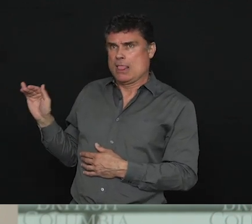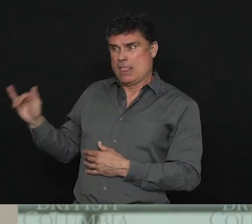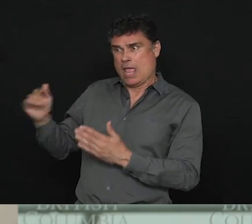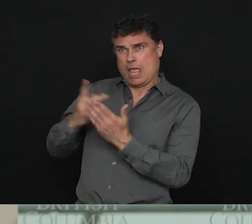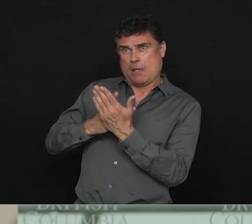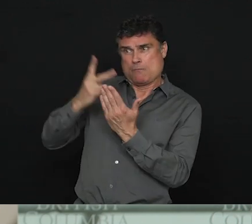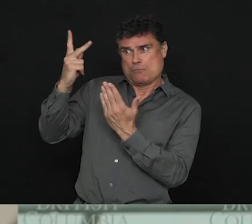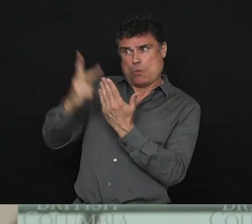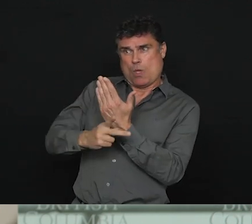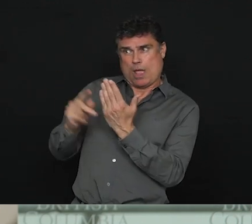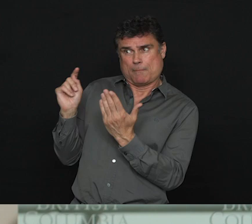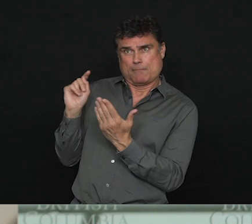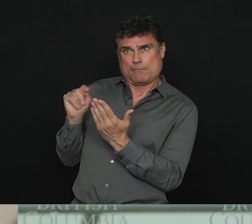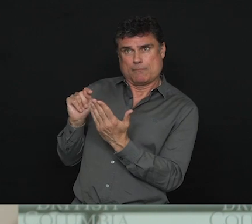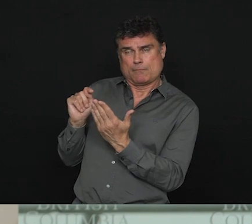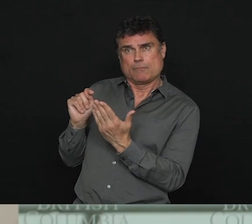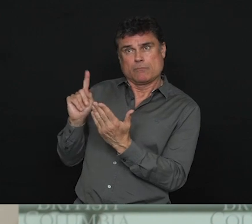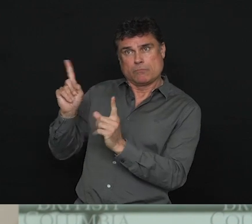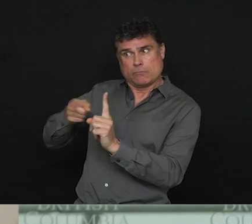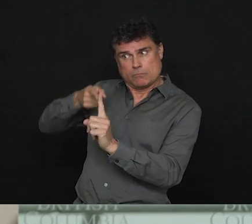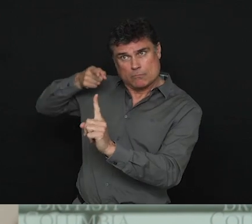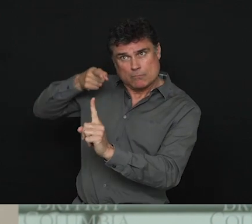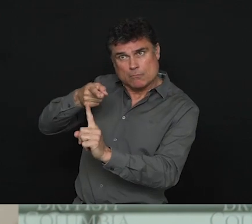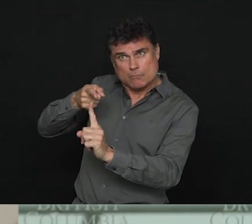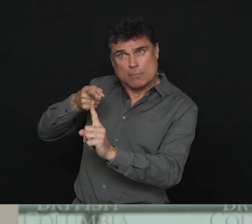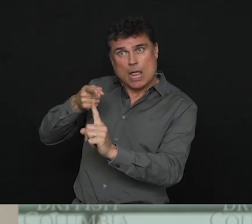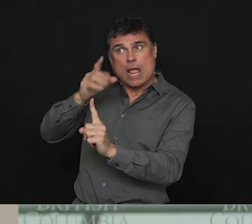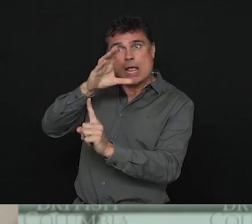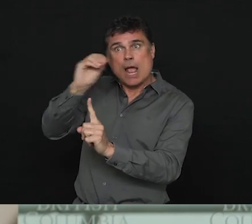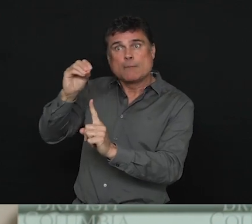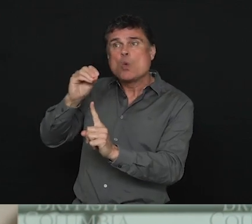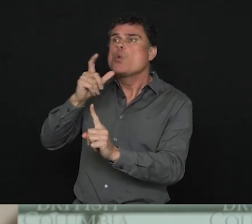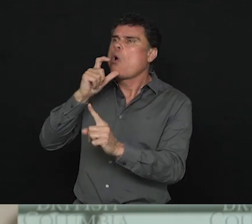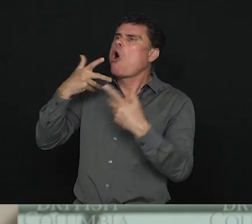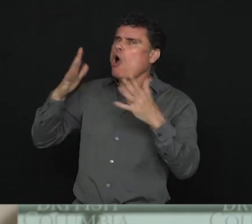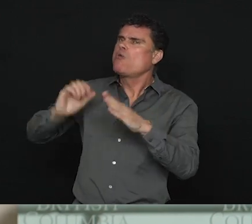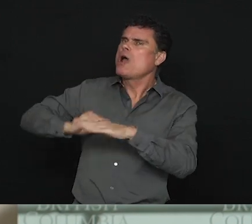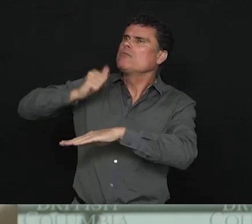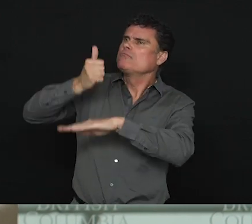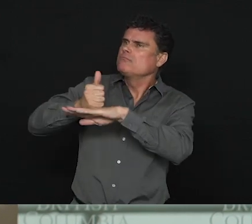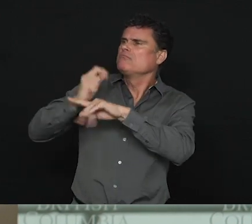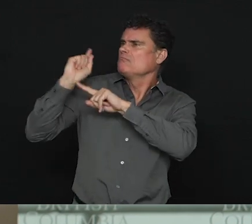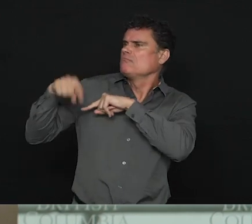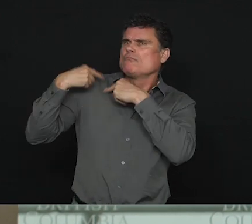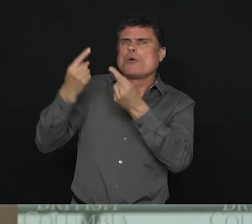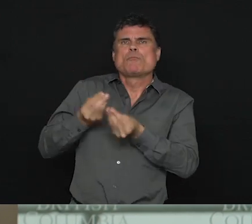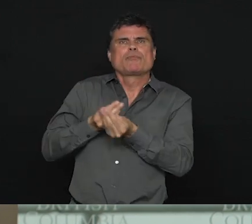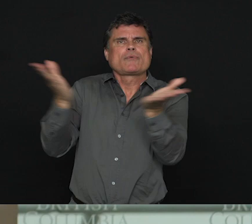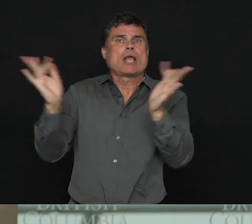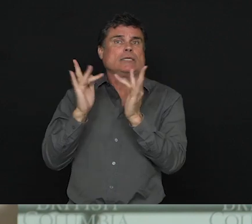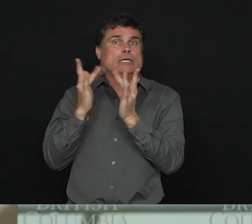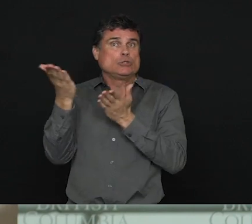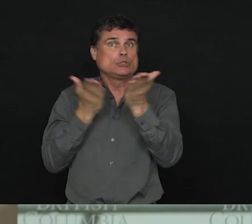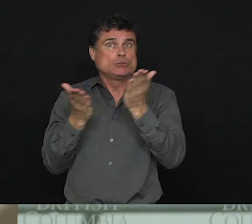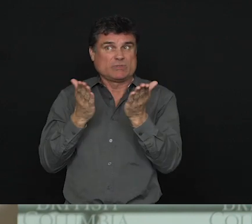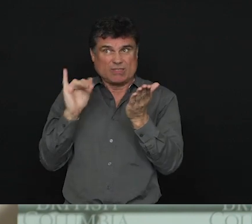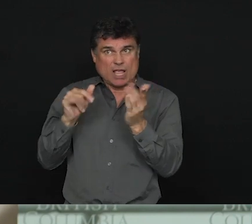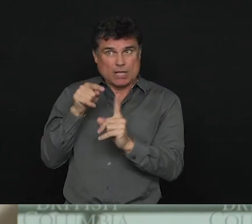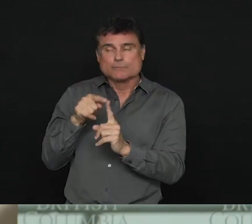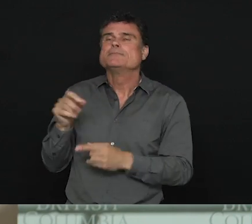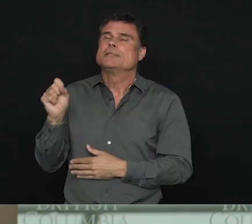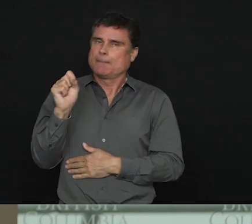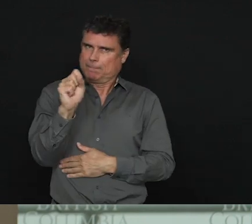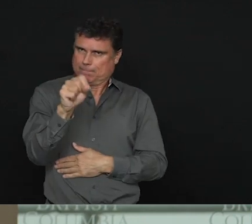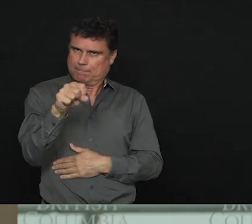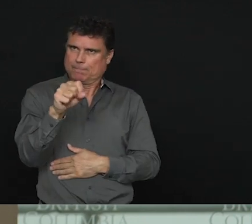just for current service providers. Is that correct? Yes, that's correct. So currently we are having, this intake is for current